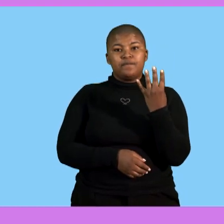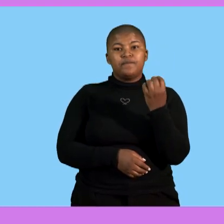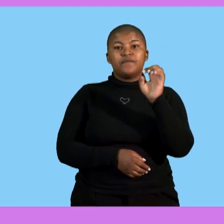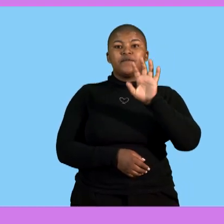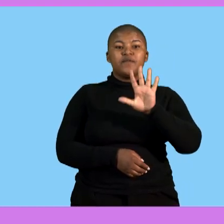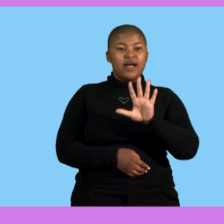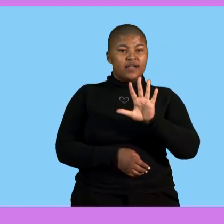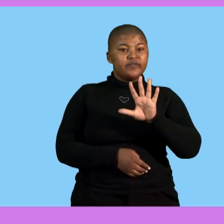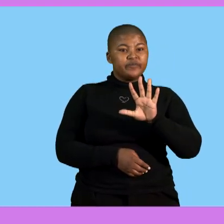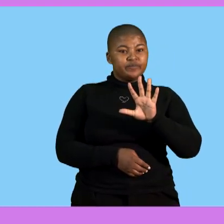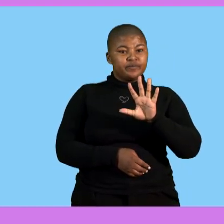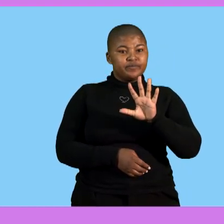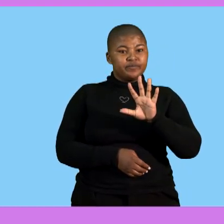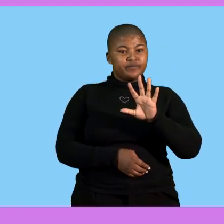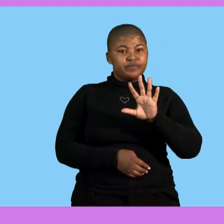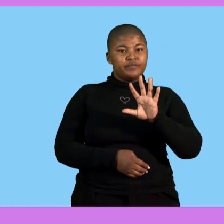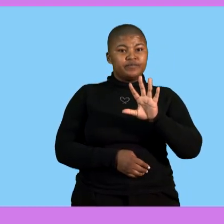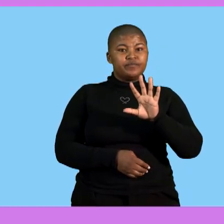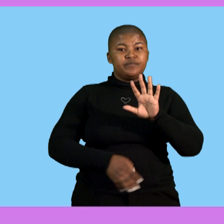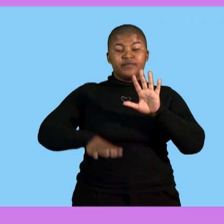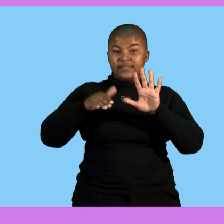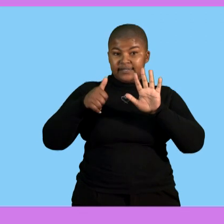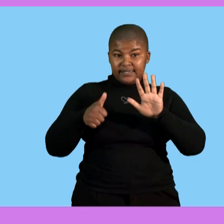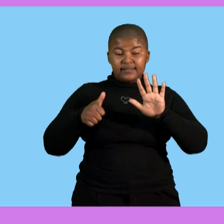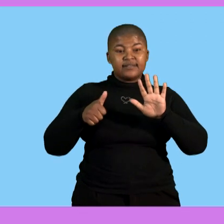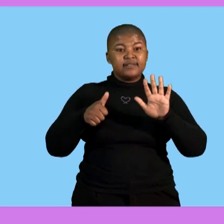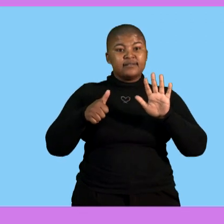five, six,